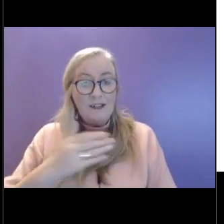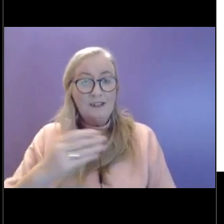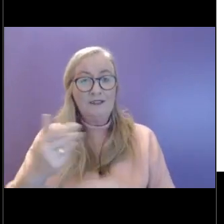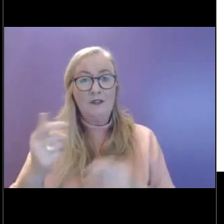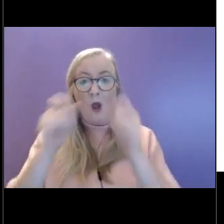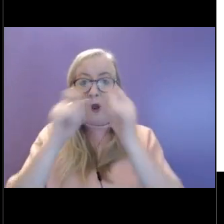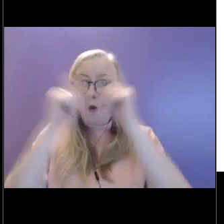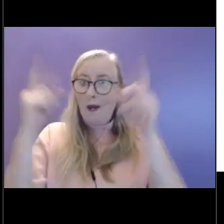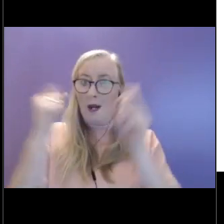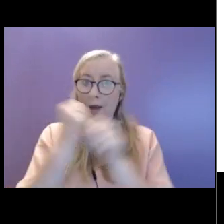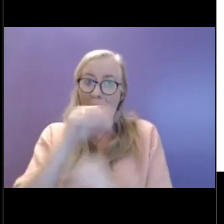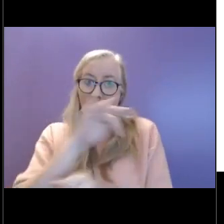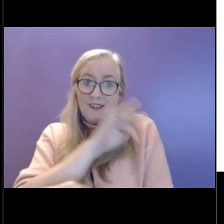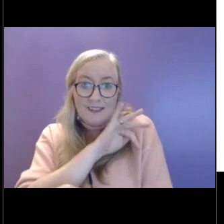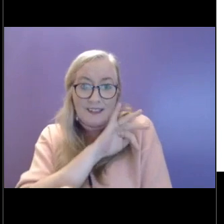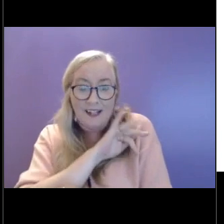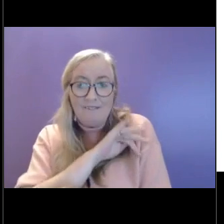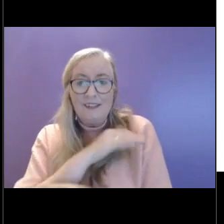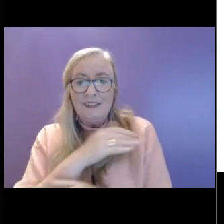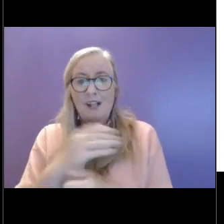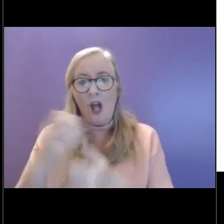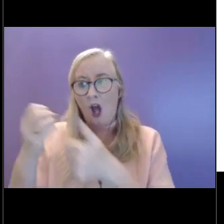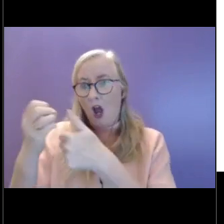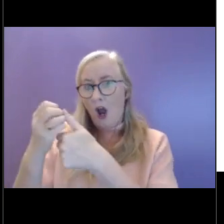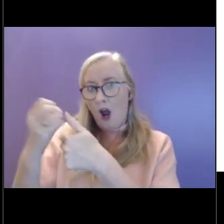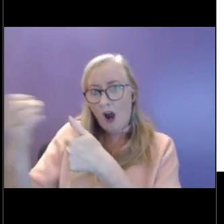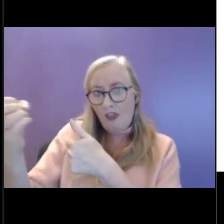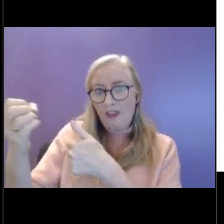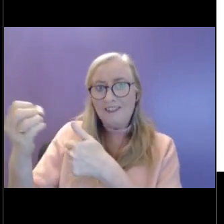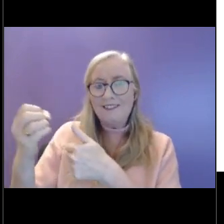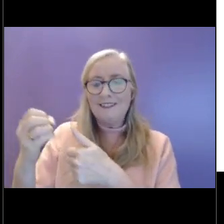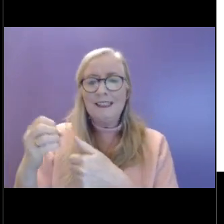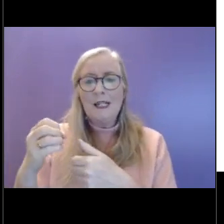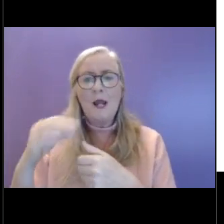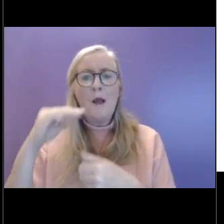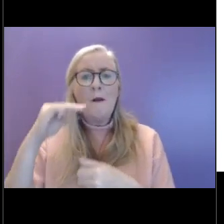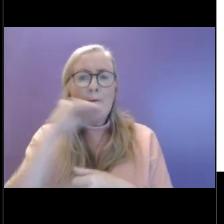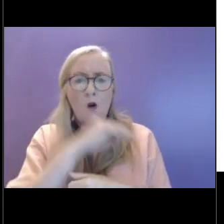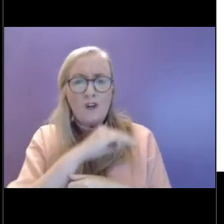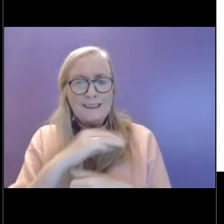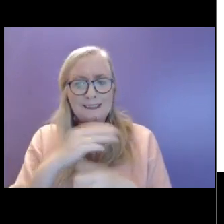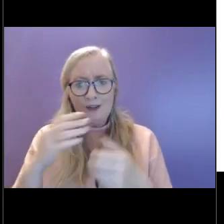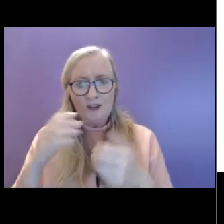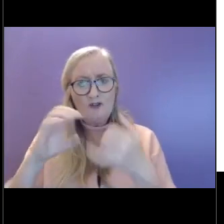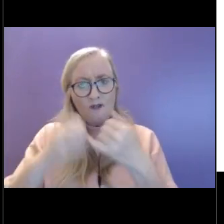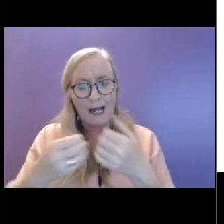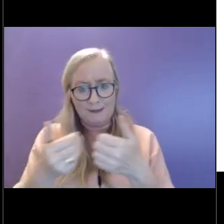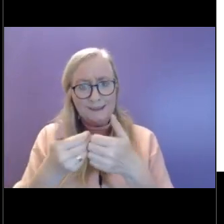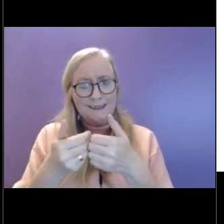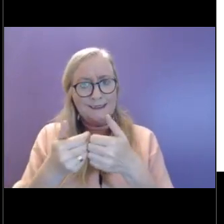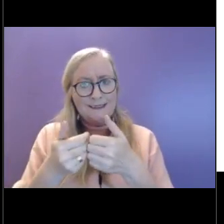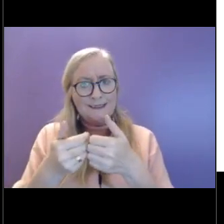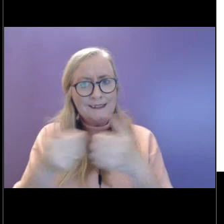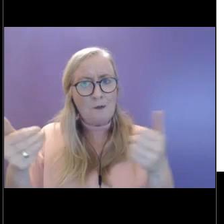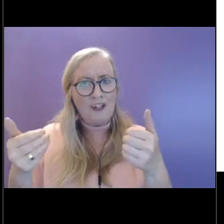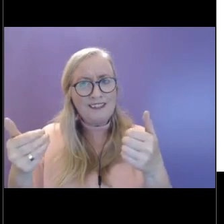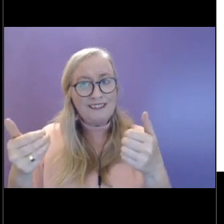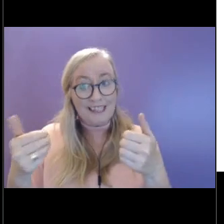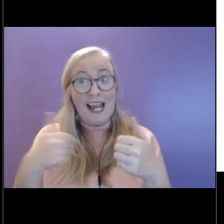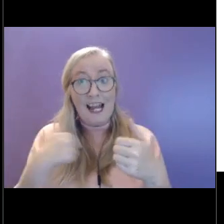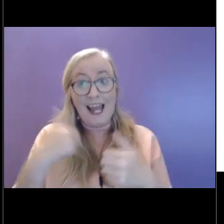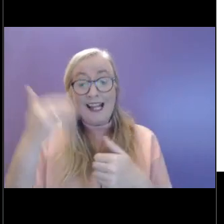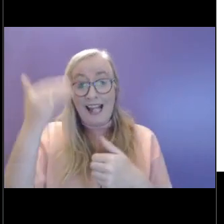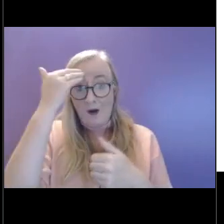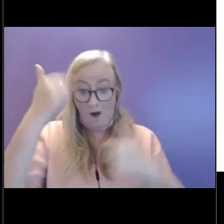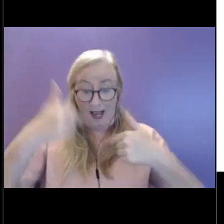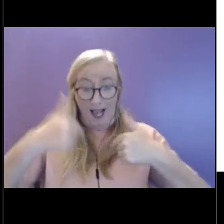and others and trying to keep those those as separate as we can. And I'm really conscious of being the